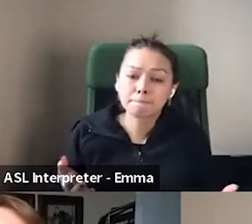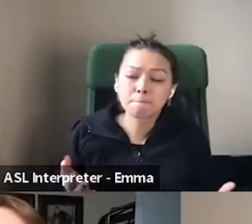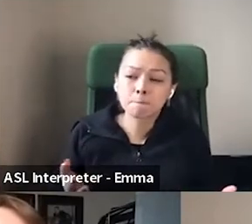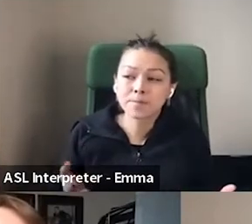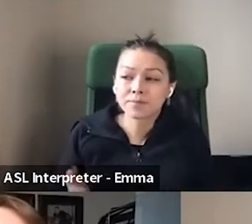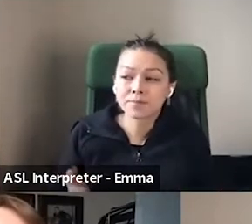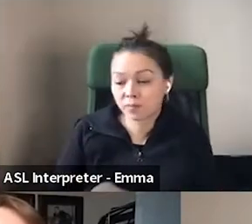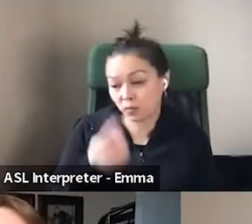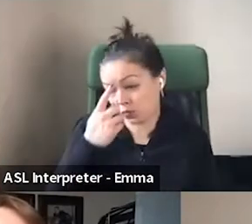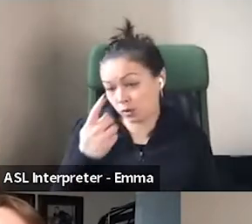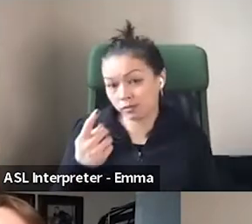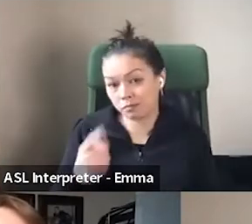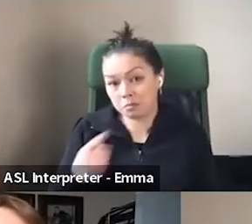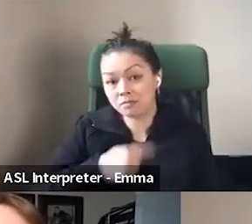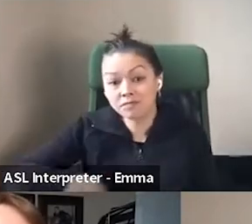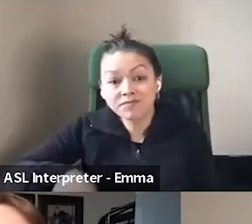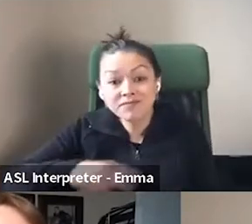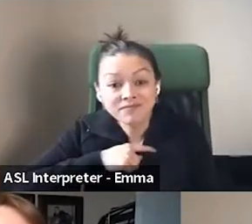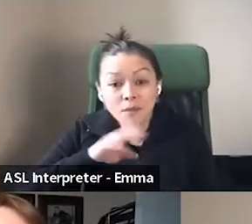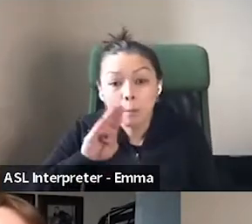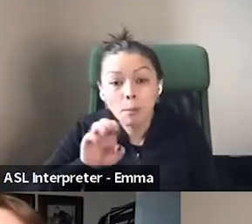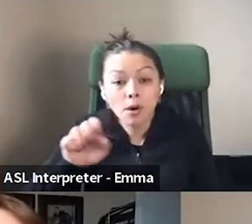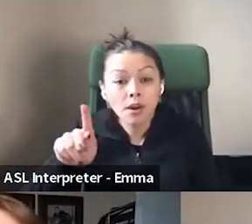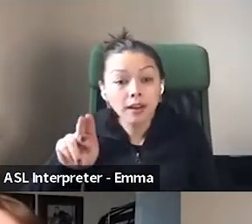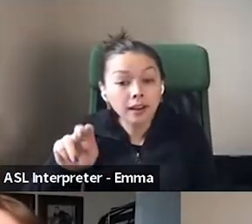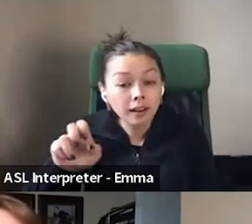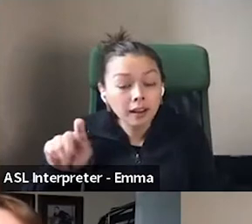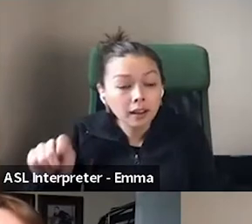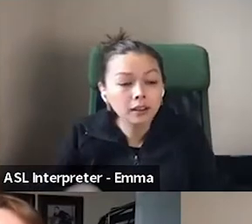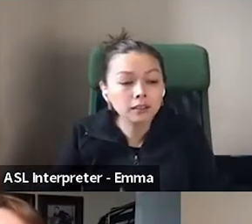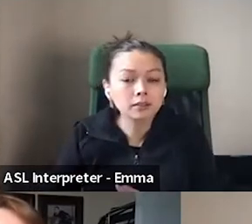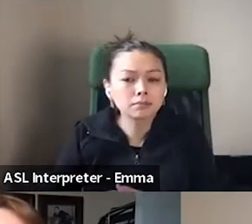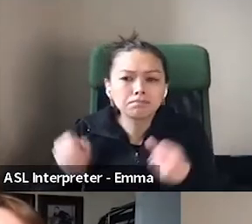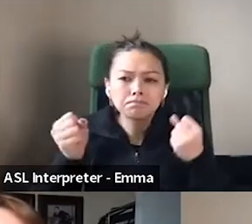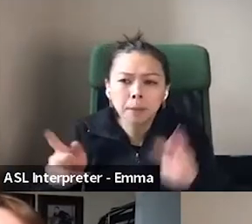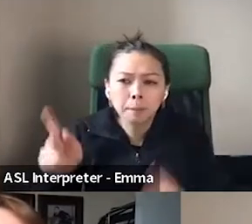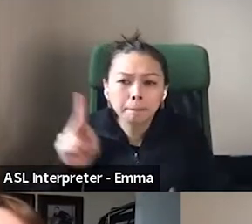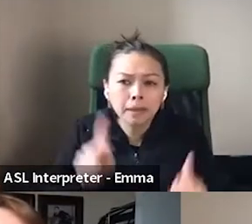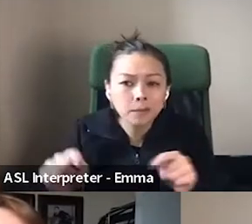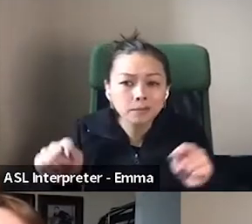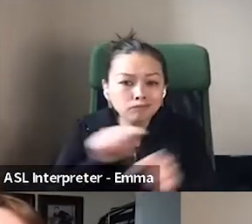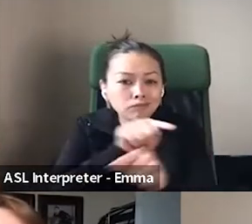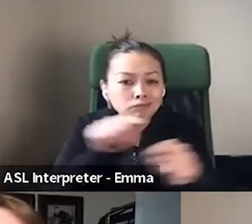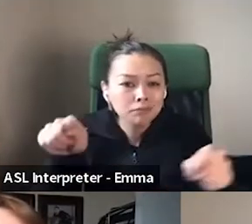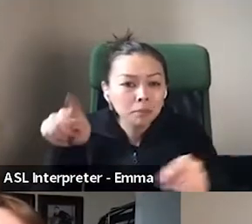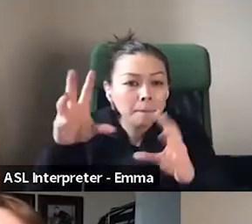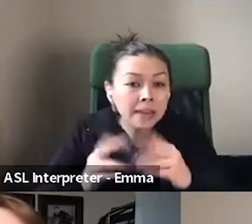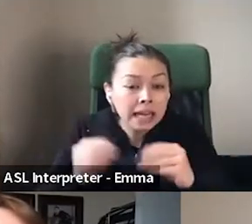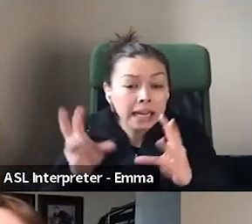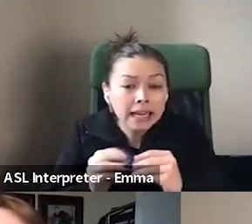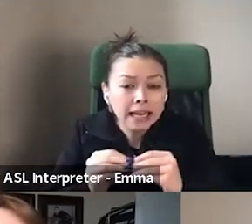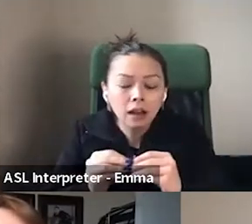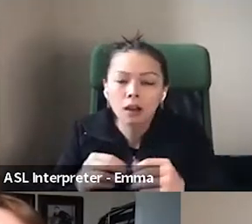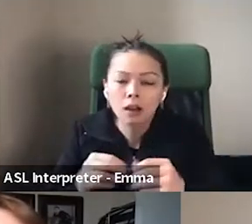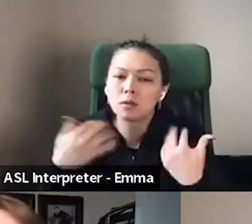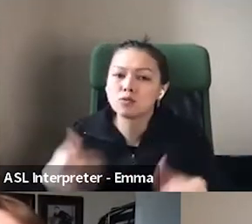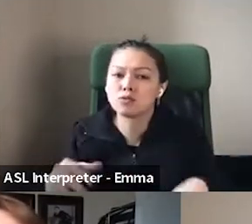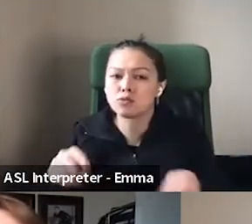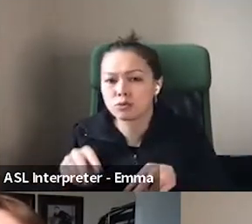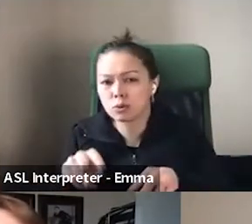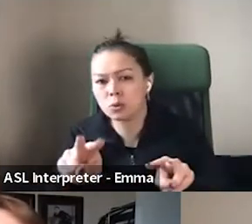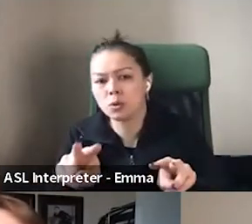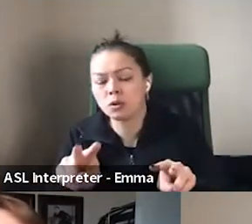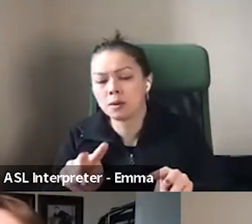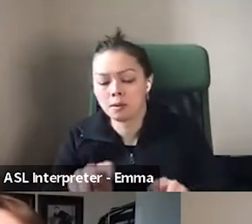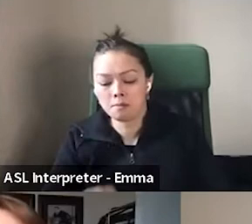we just find you brave and courageous at the best of times to open a bookstore is brave and courageous. now during this time